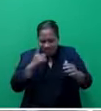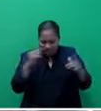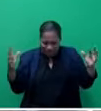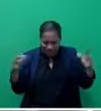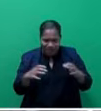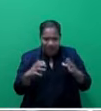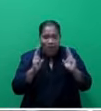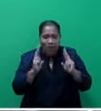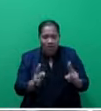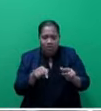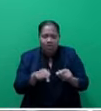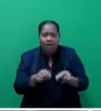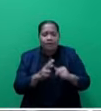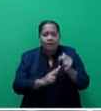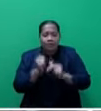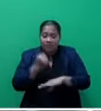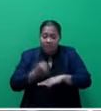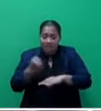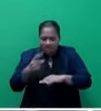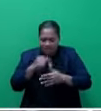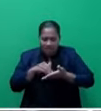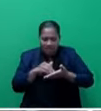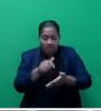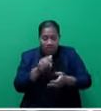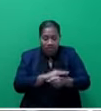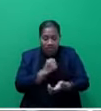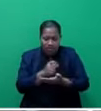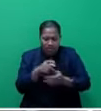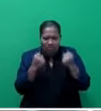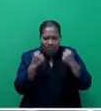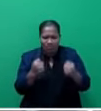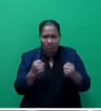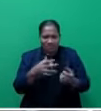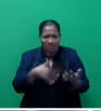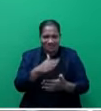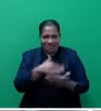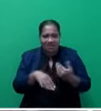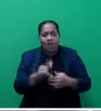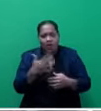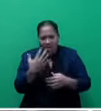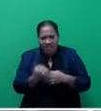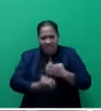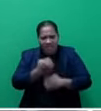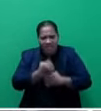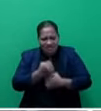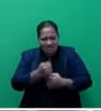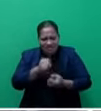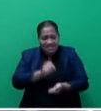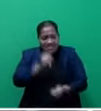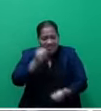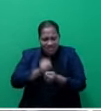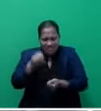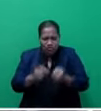government can assist to ensure that they are cyclone-proof, or have engineering certificates to provide safety